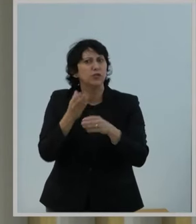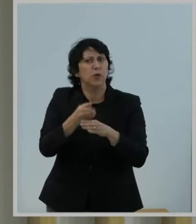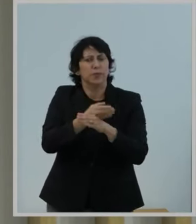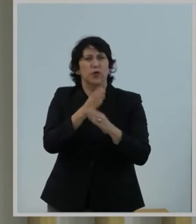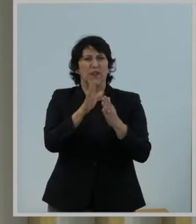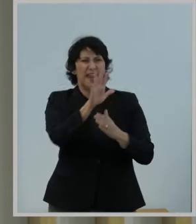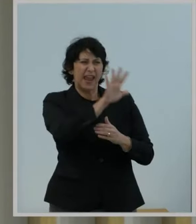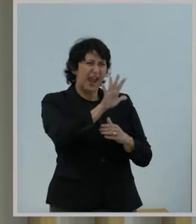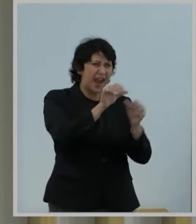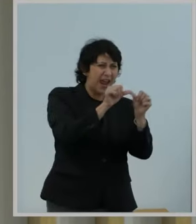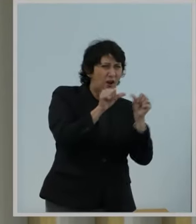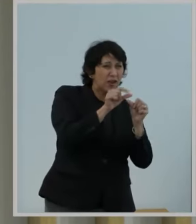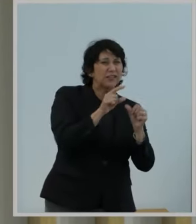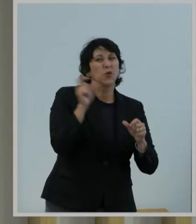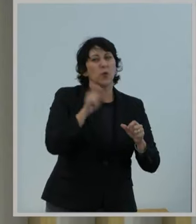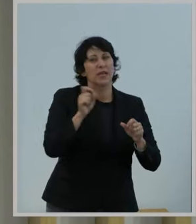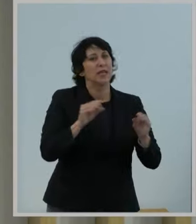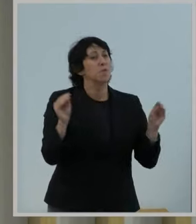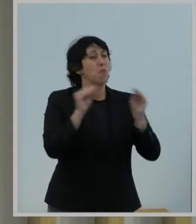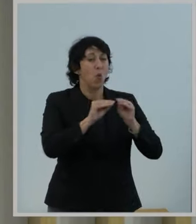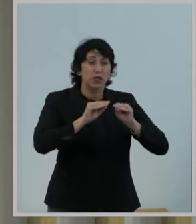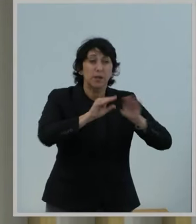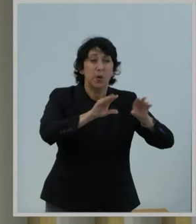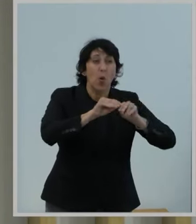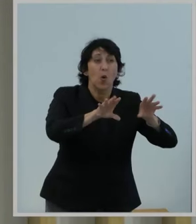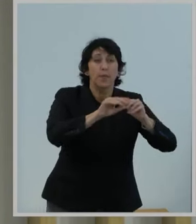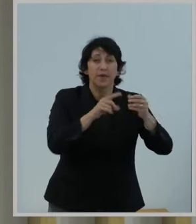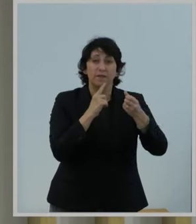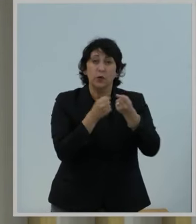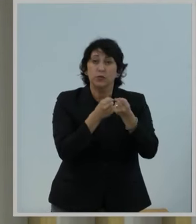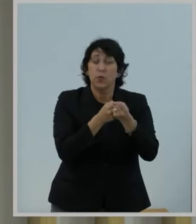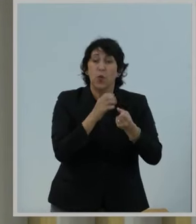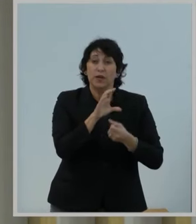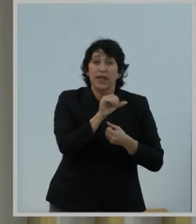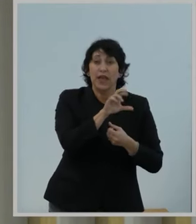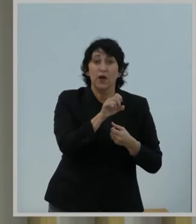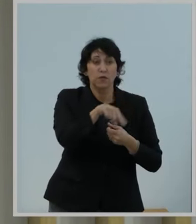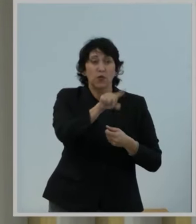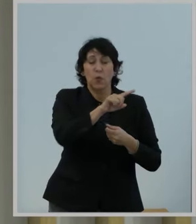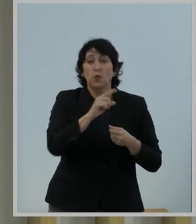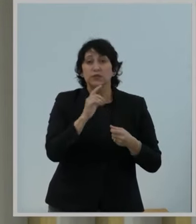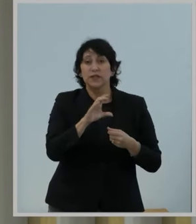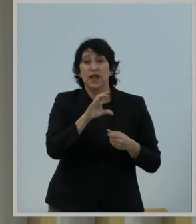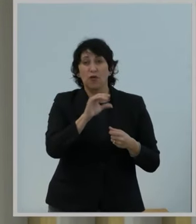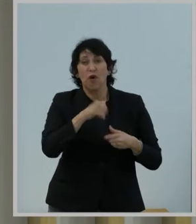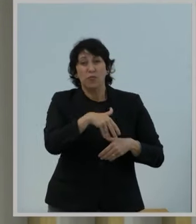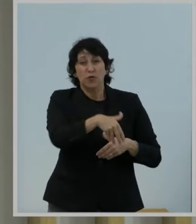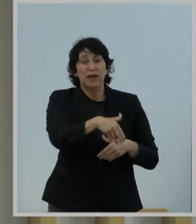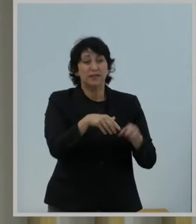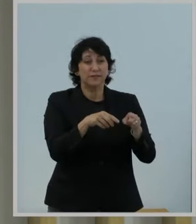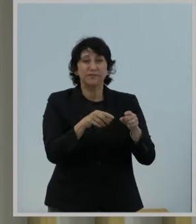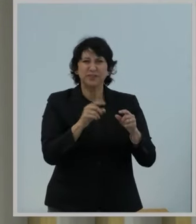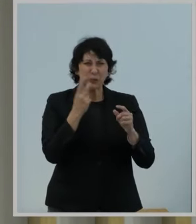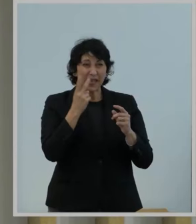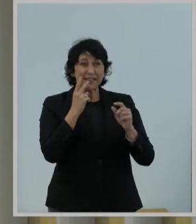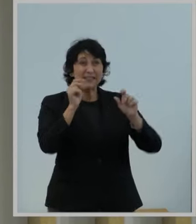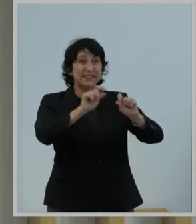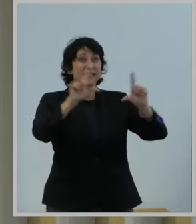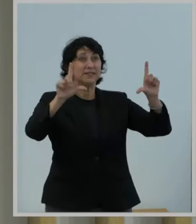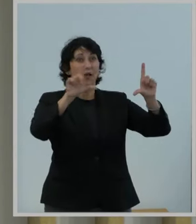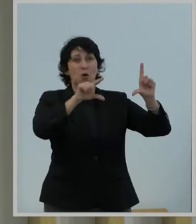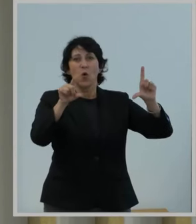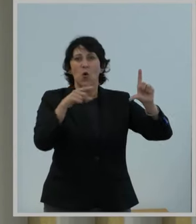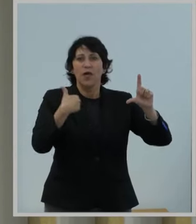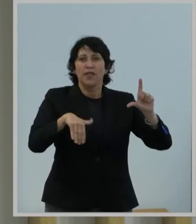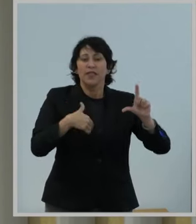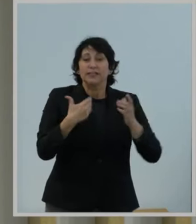areas where broader deployment is needed to support care for those who are pregnant. This updated platform is an